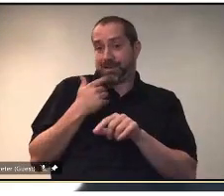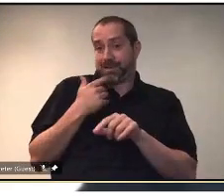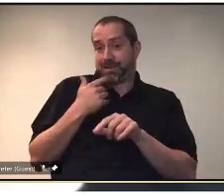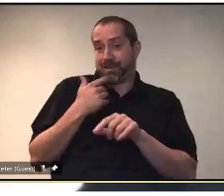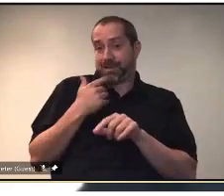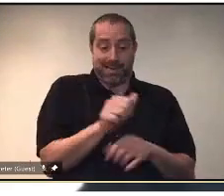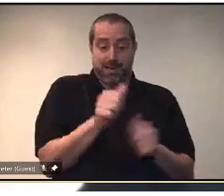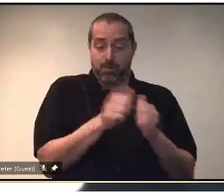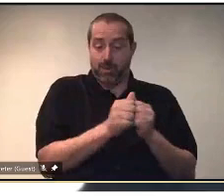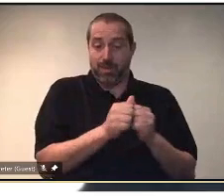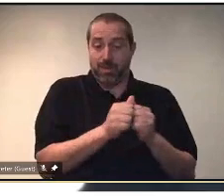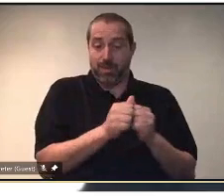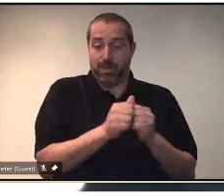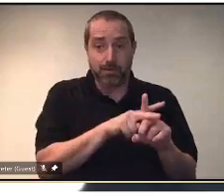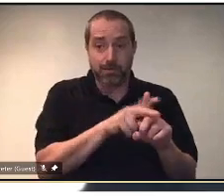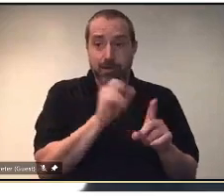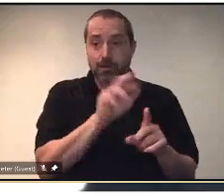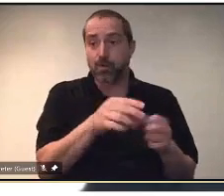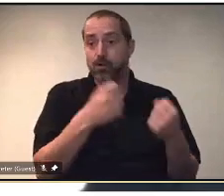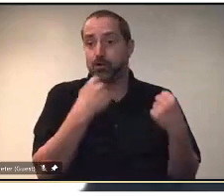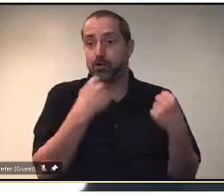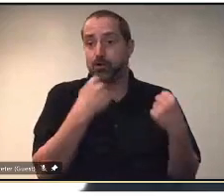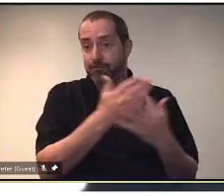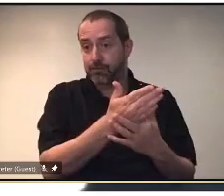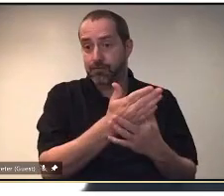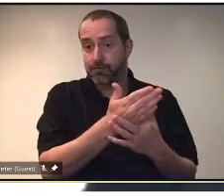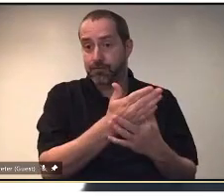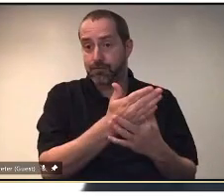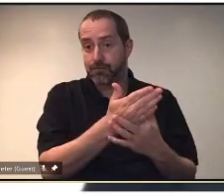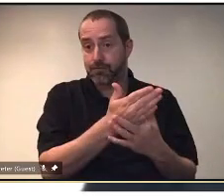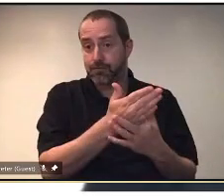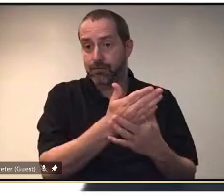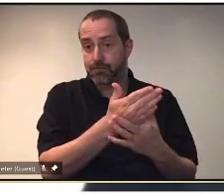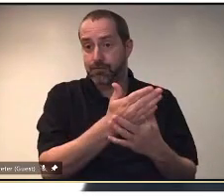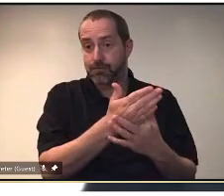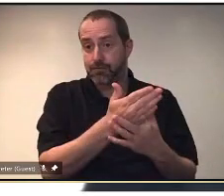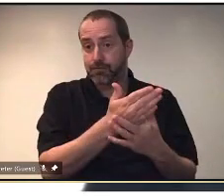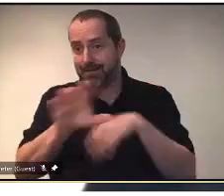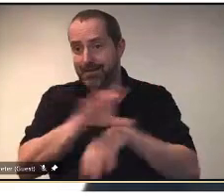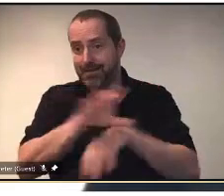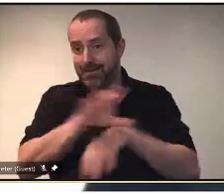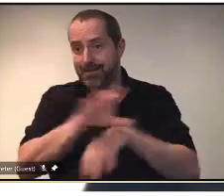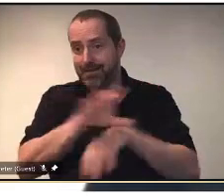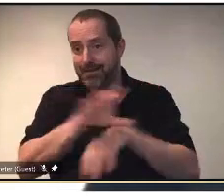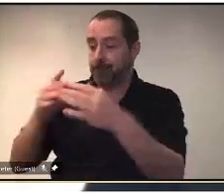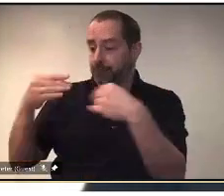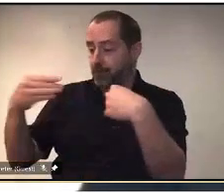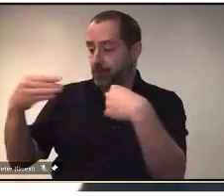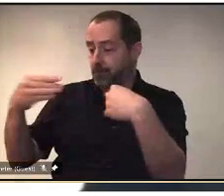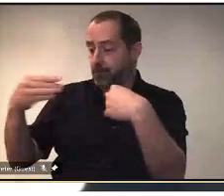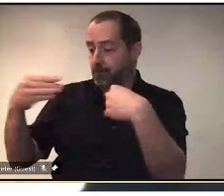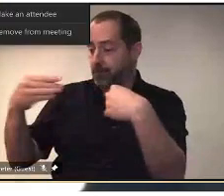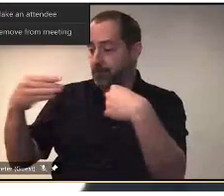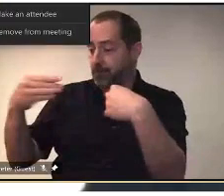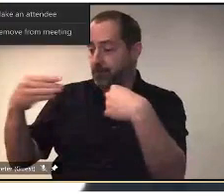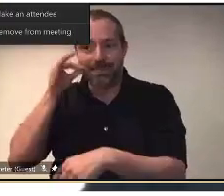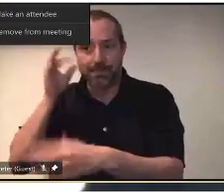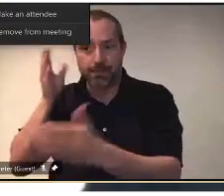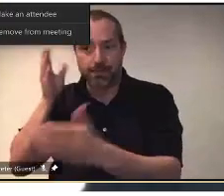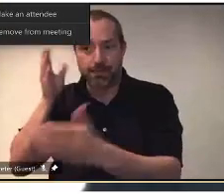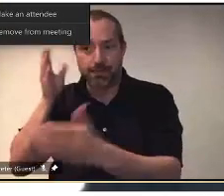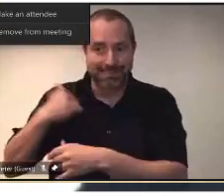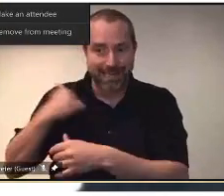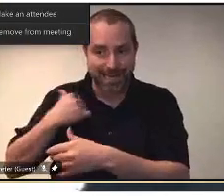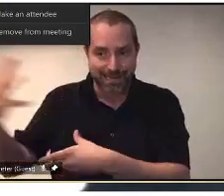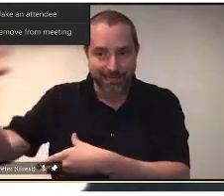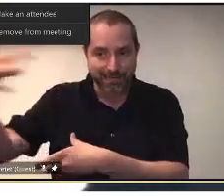drive throughs. We have walk in clinics. We have the pharmacies. We have Indigenous Services Canada engaged. We have lots of ways